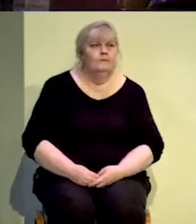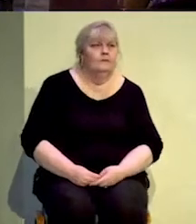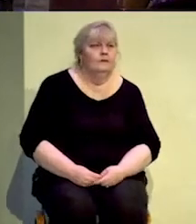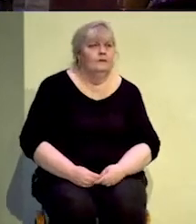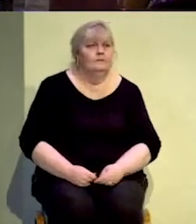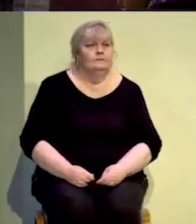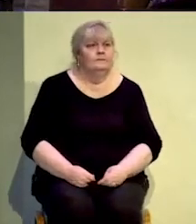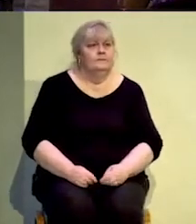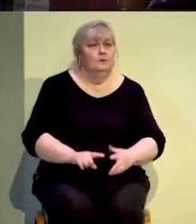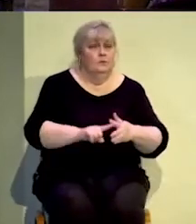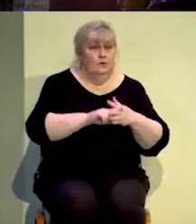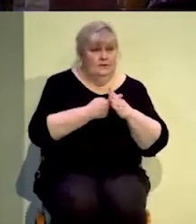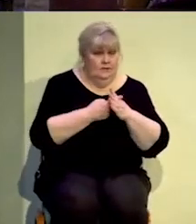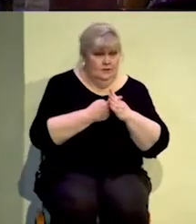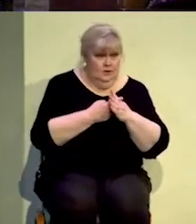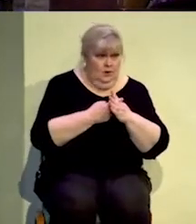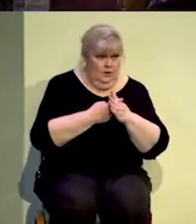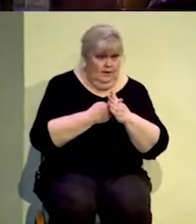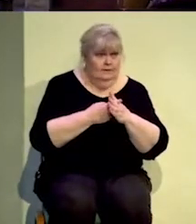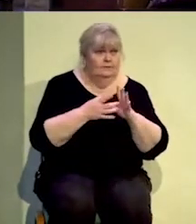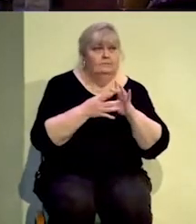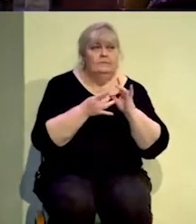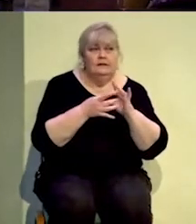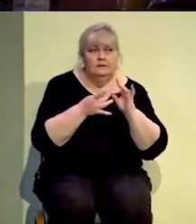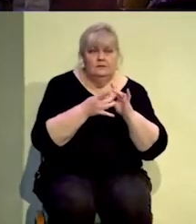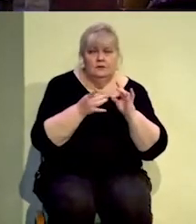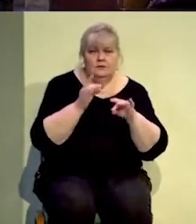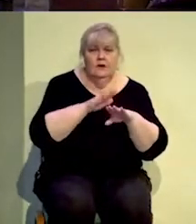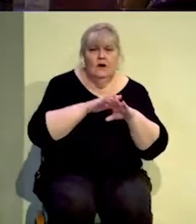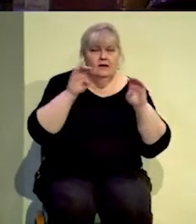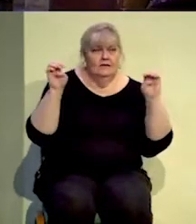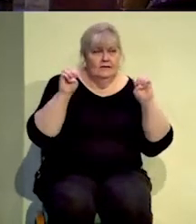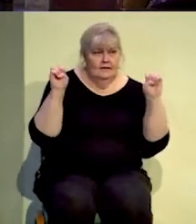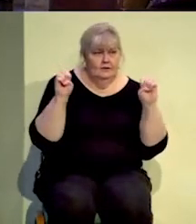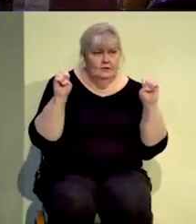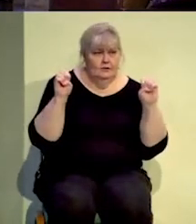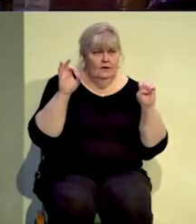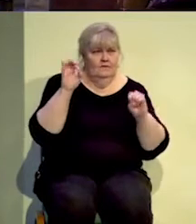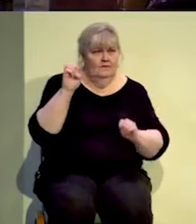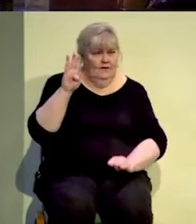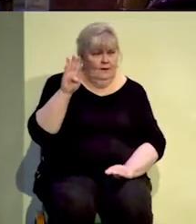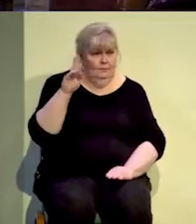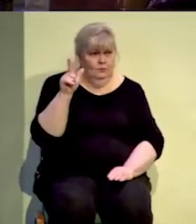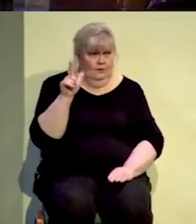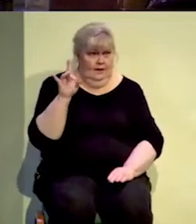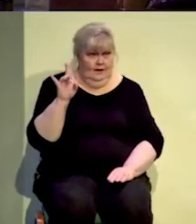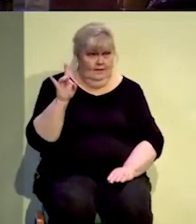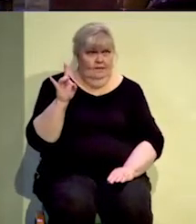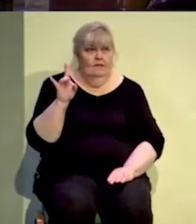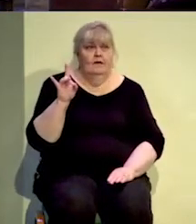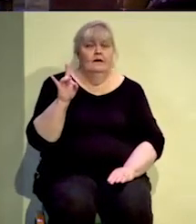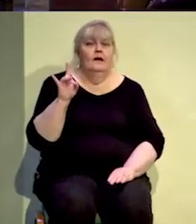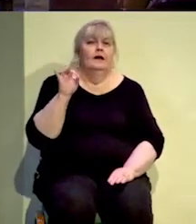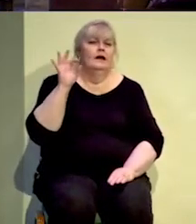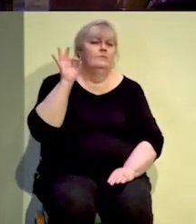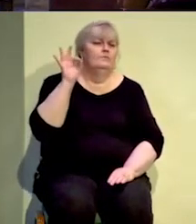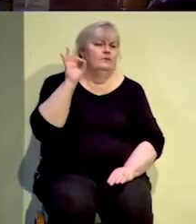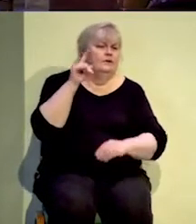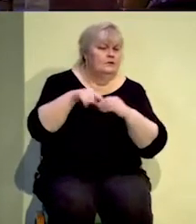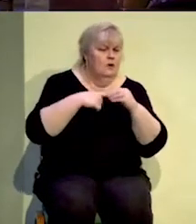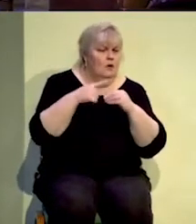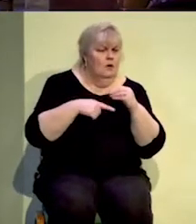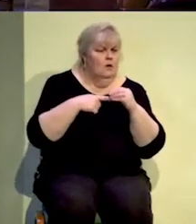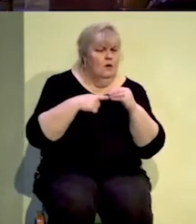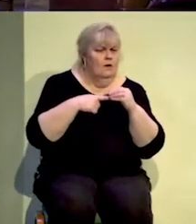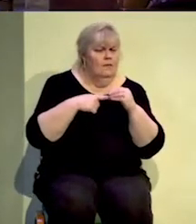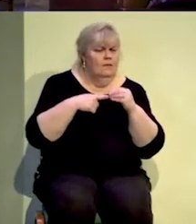We started our series on Easter, the characters of Easter, on February the 28th. I preached on the sovereignty